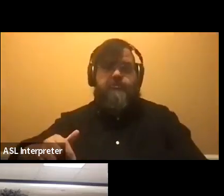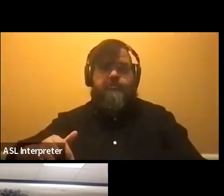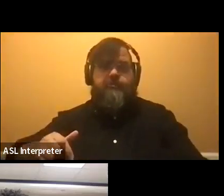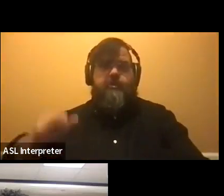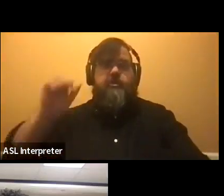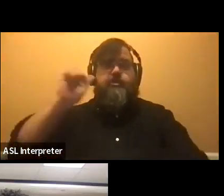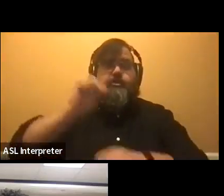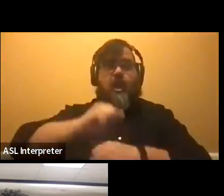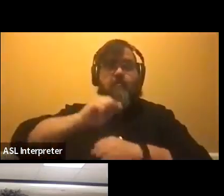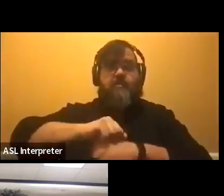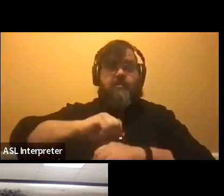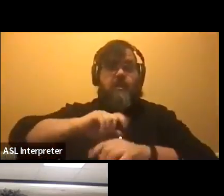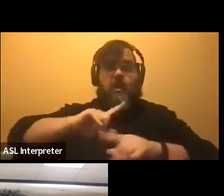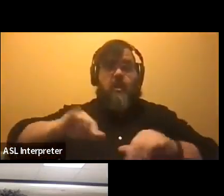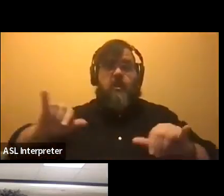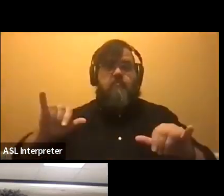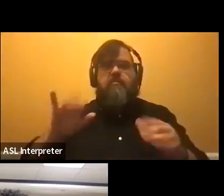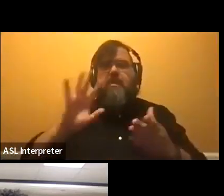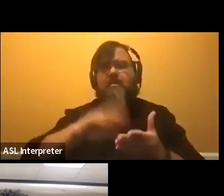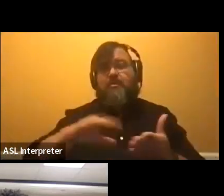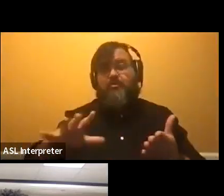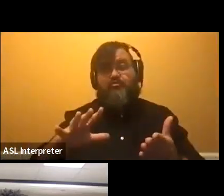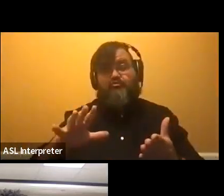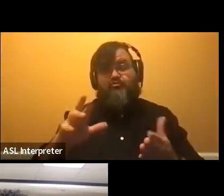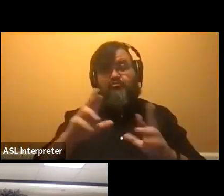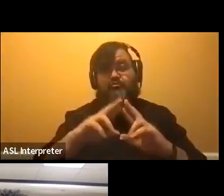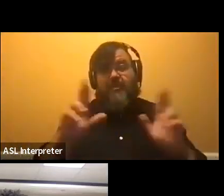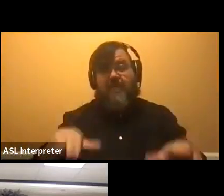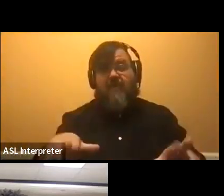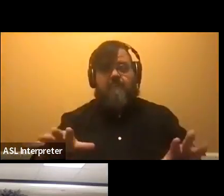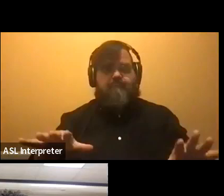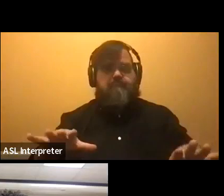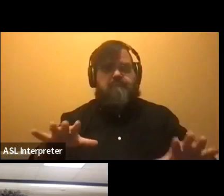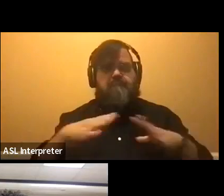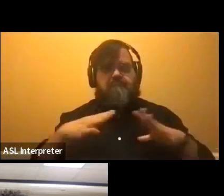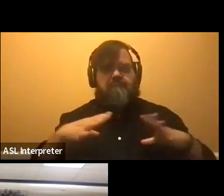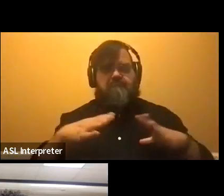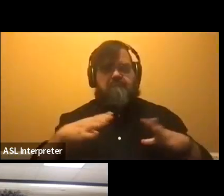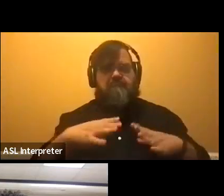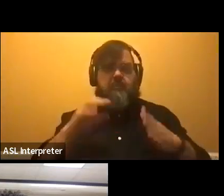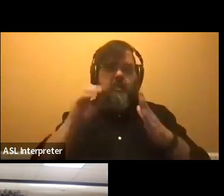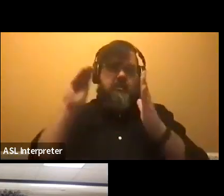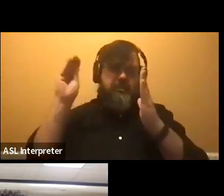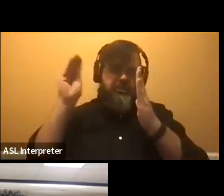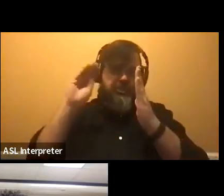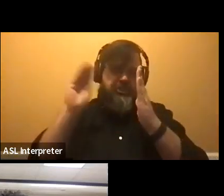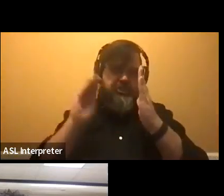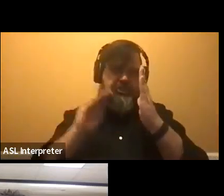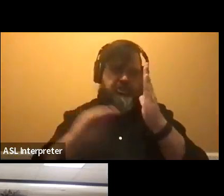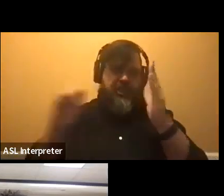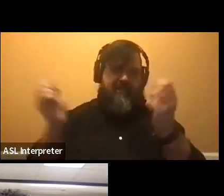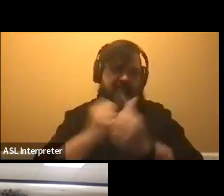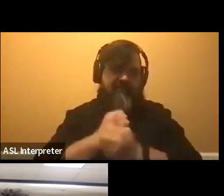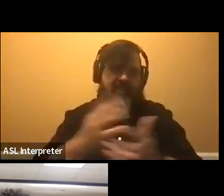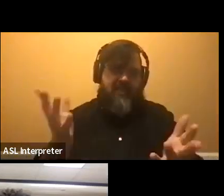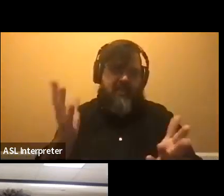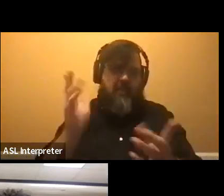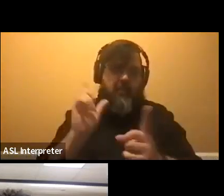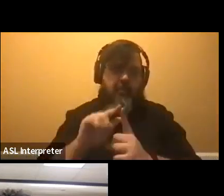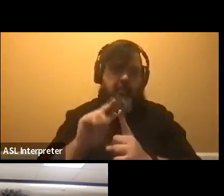resume, I think you're, you're good to kind of maximize that space with the things that we're really going to be evaluating you on.